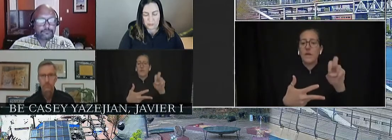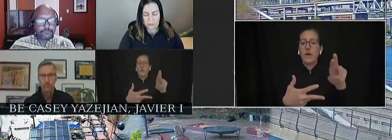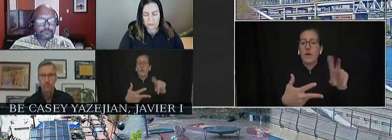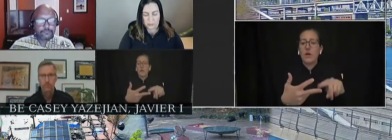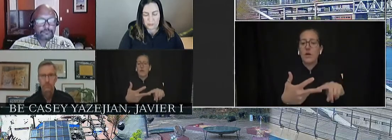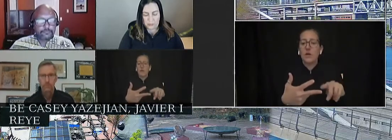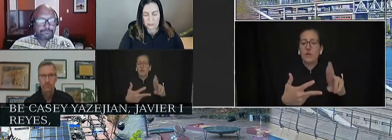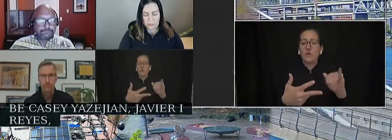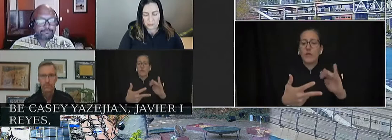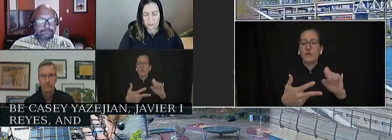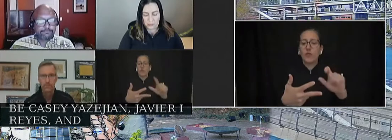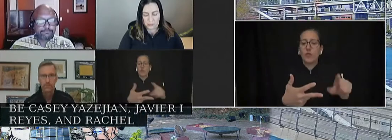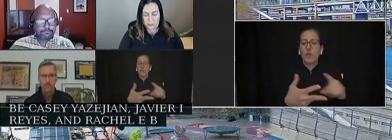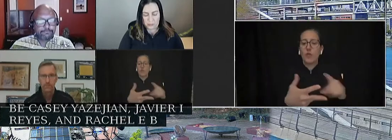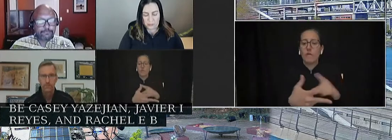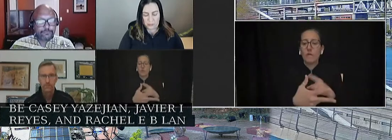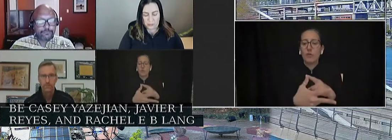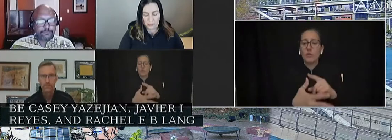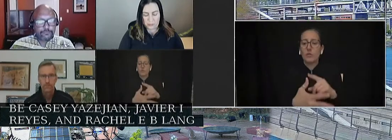with Casey.